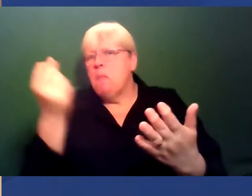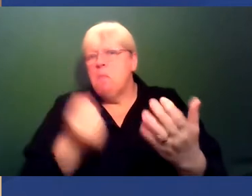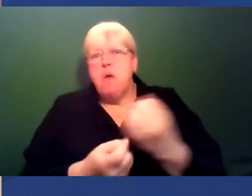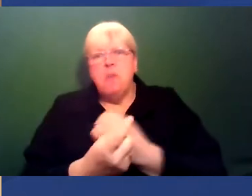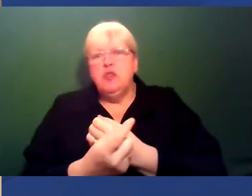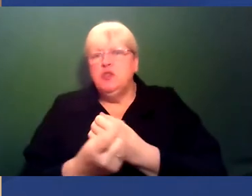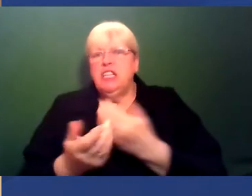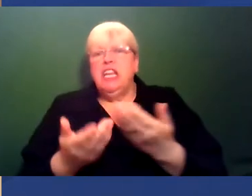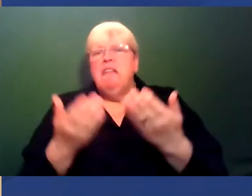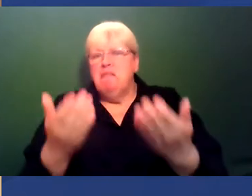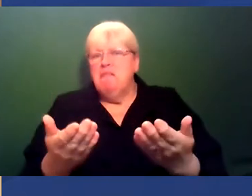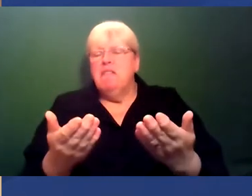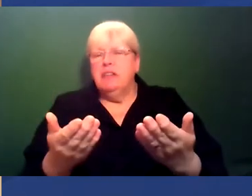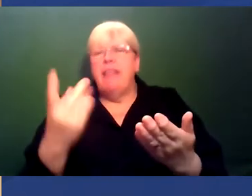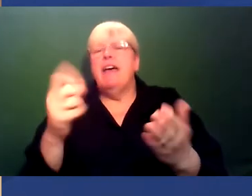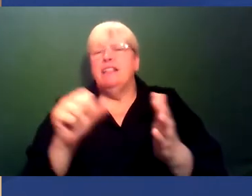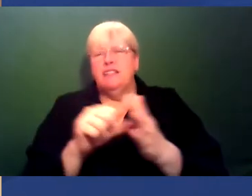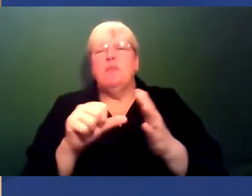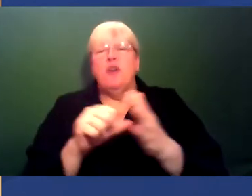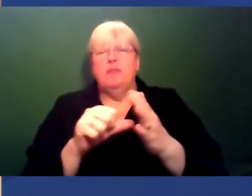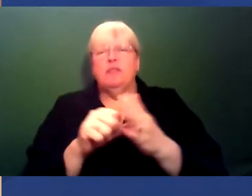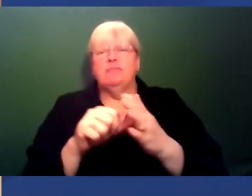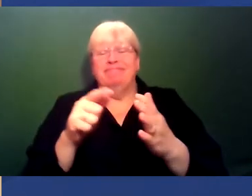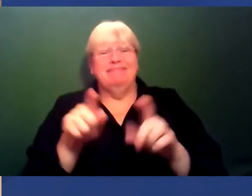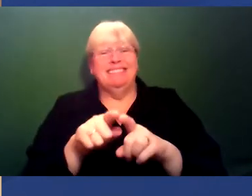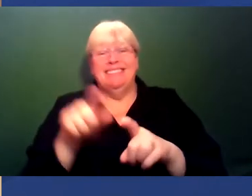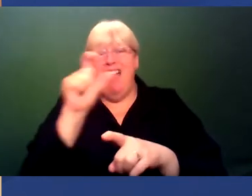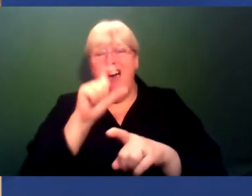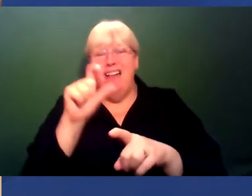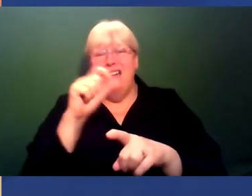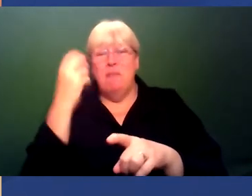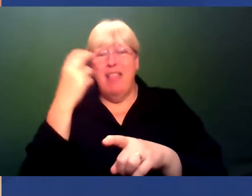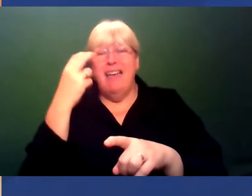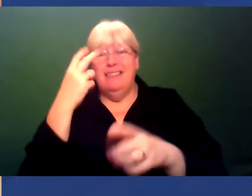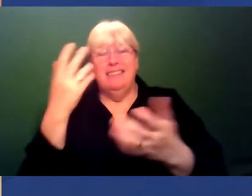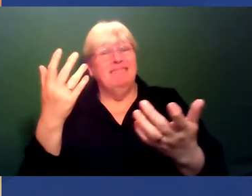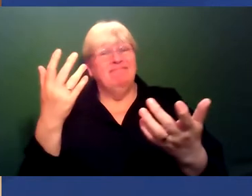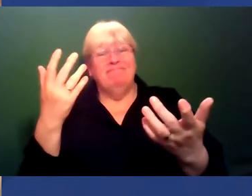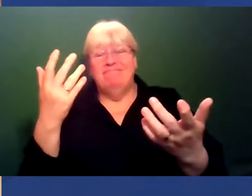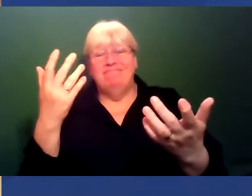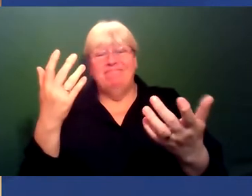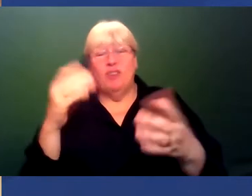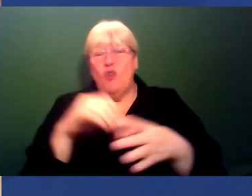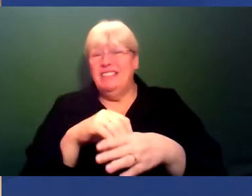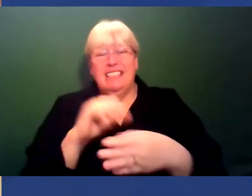So that's the problem, is if you are kind of colourblind, you lack that context, I think.